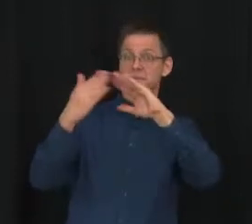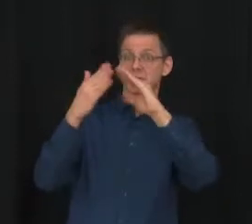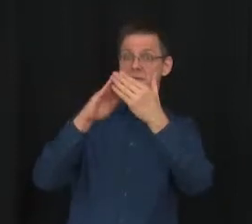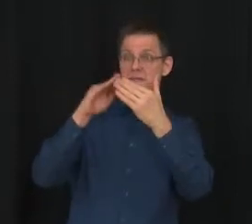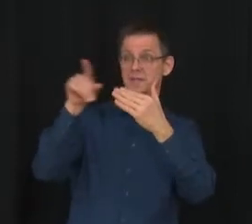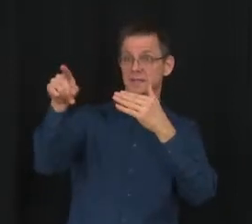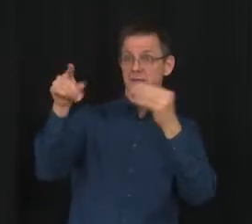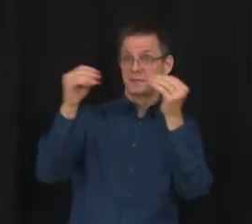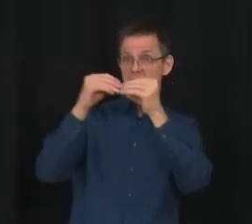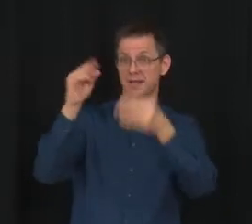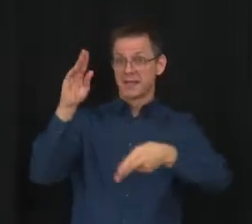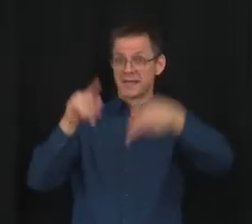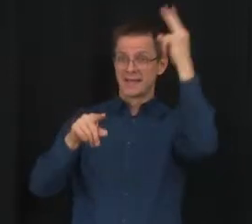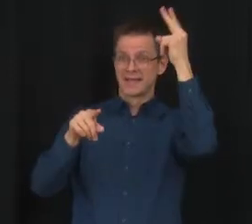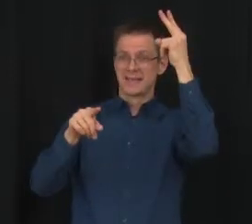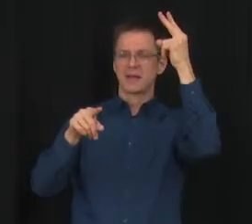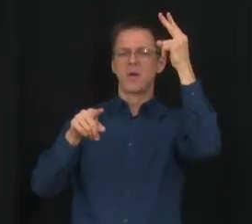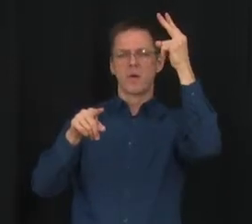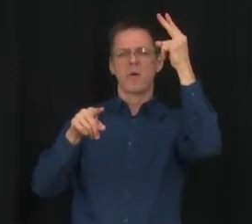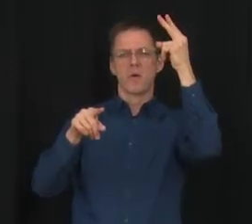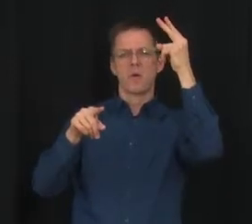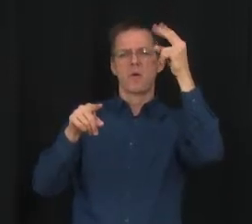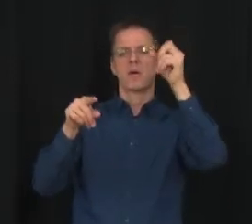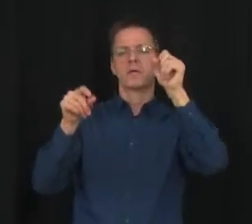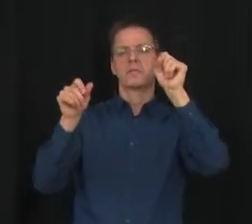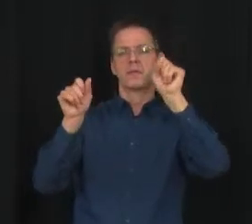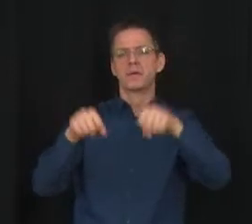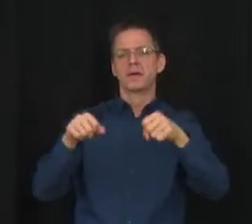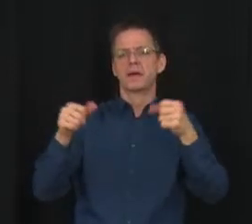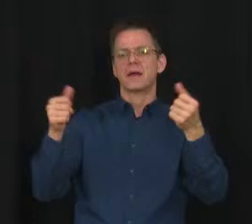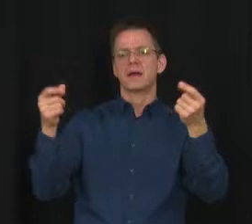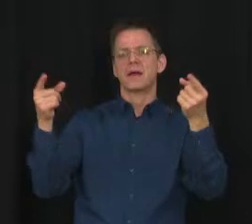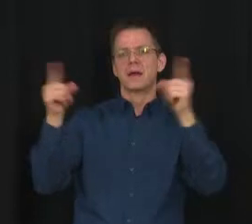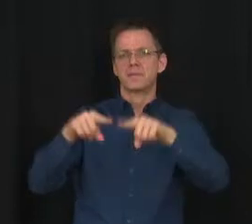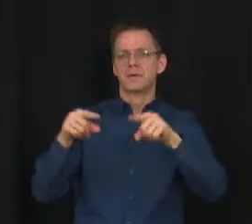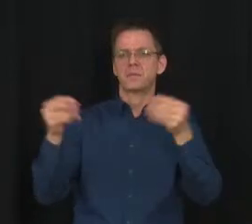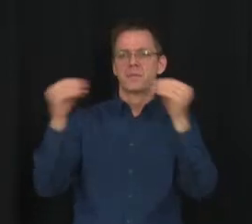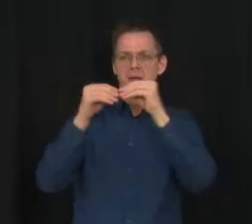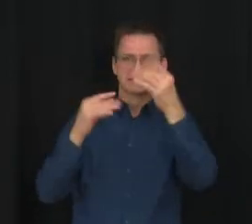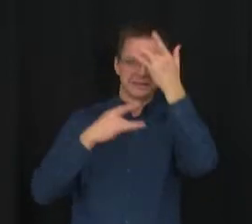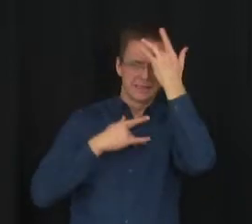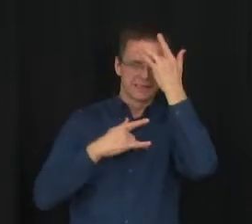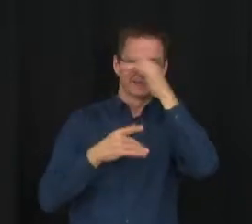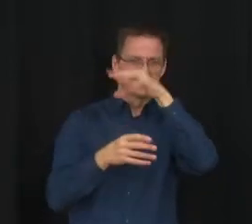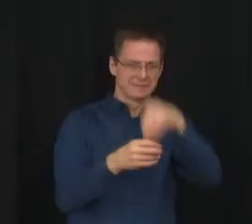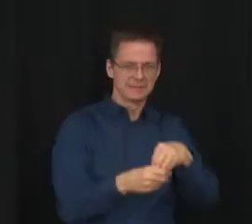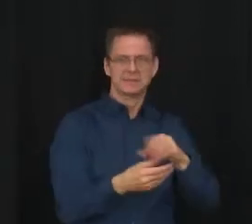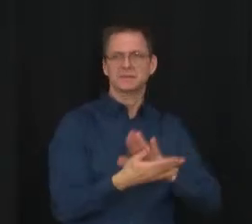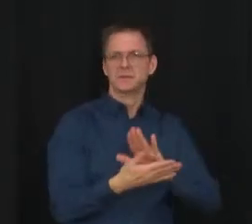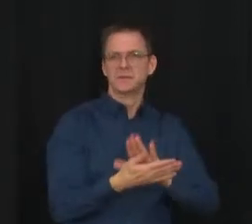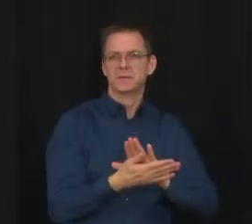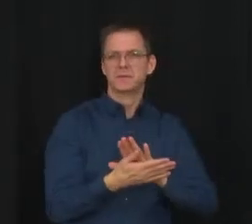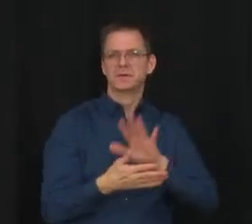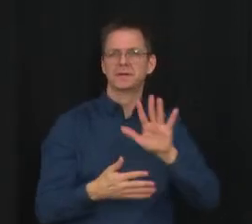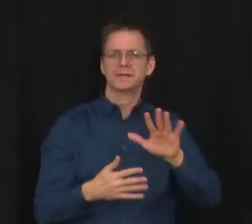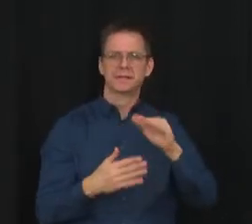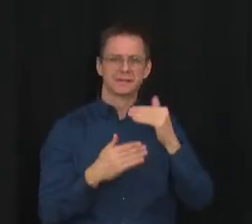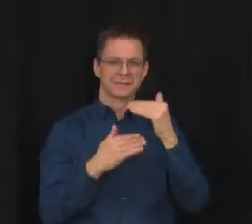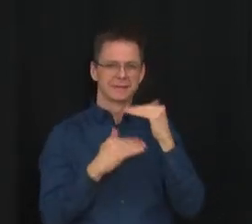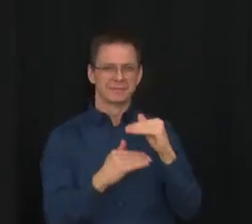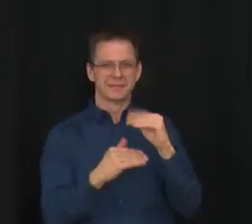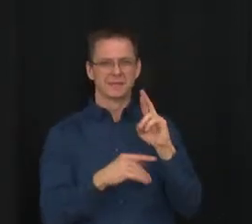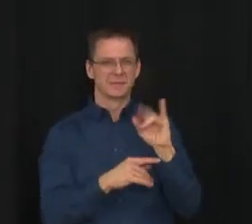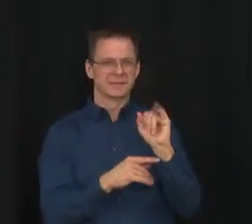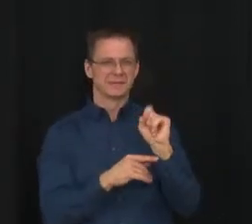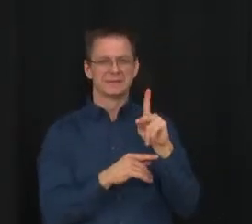environment continues to be one where there is limited risk of onward spread. Again, not zero, but we've kept it minimal. With